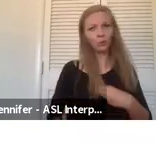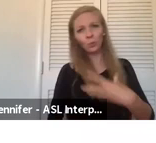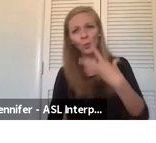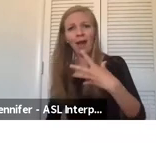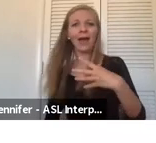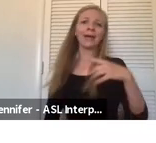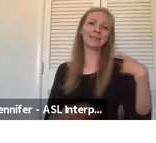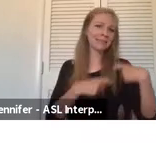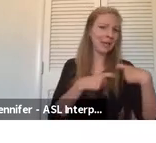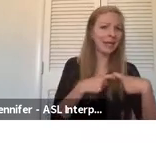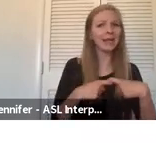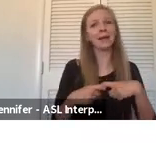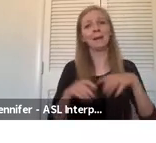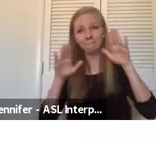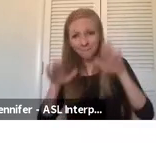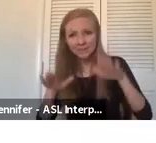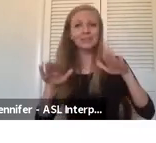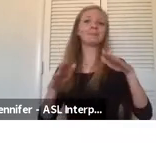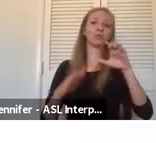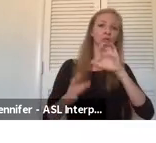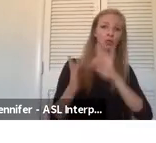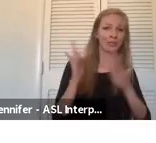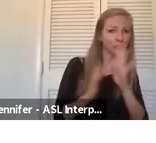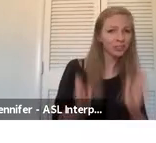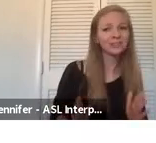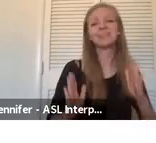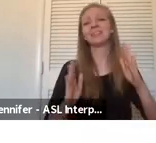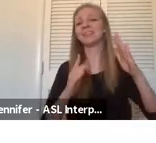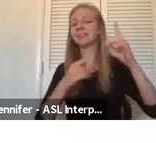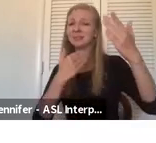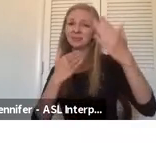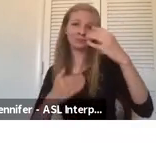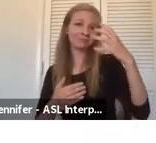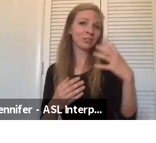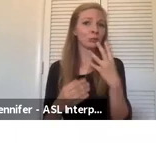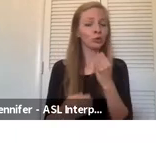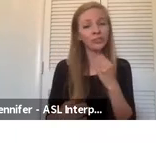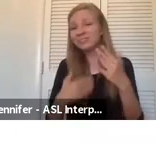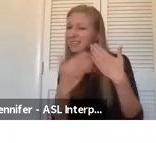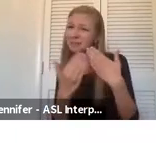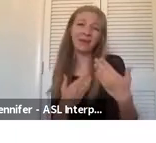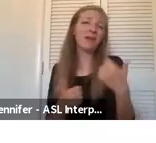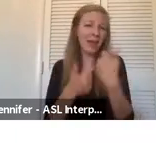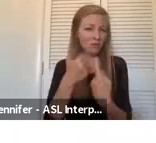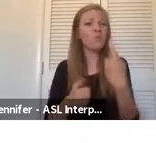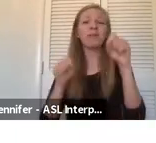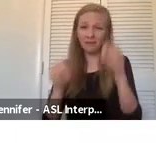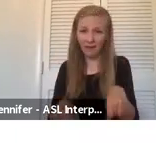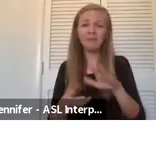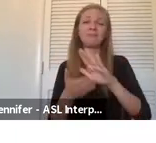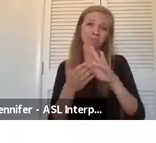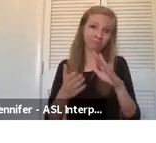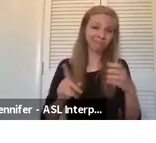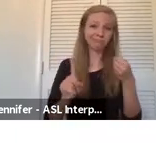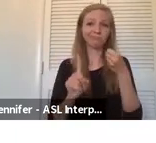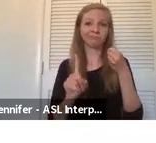whether you're Muslim or Christian or Jewish, it doesn't matter whatsoever. Everybody's, I always say, everybody's eligible to join, you know, to join